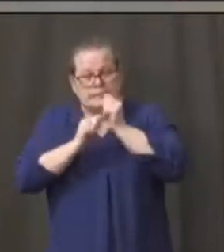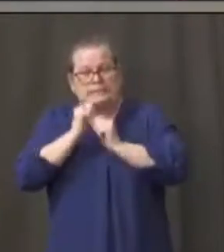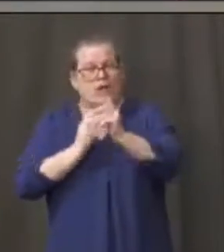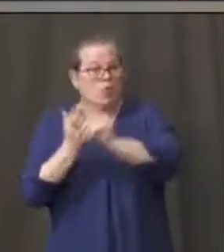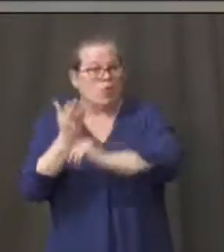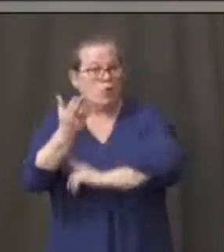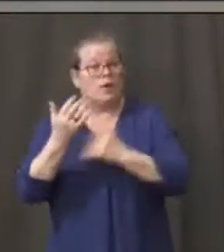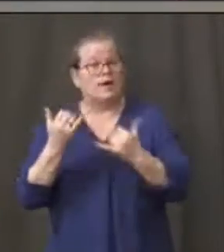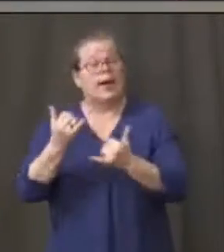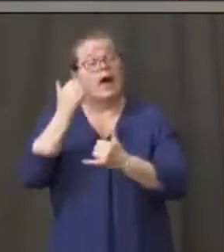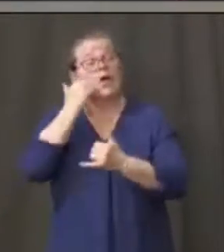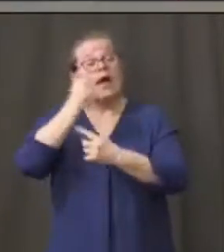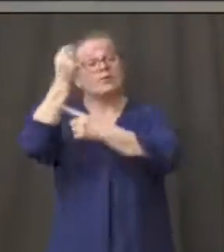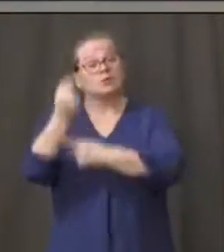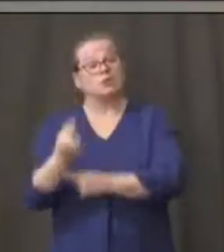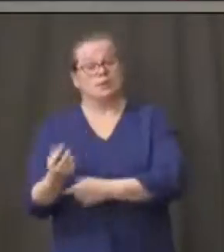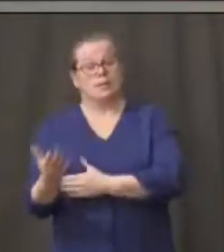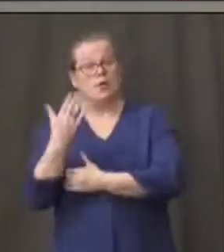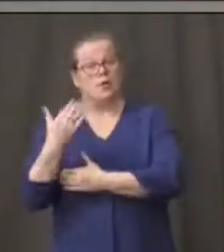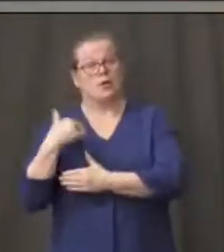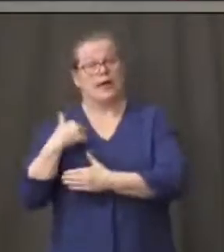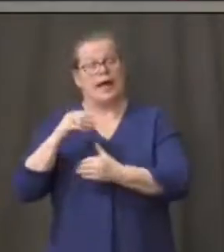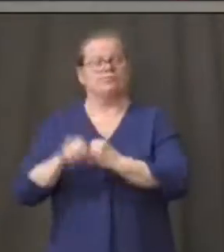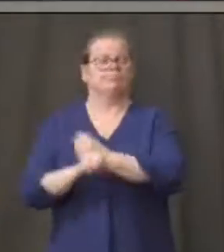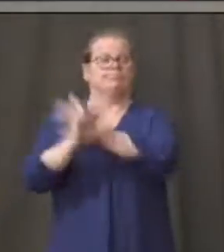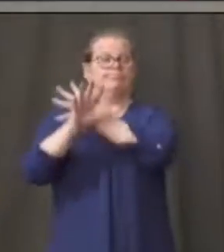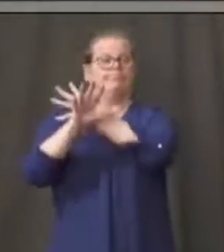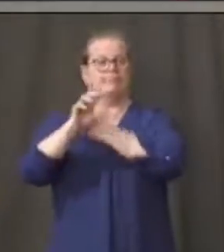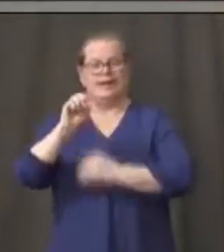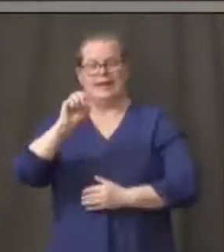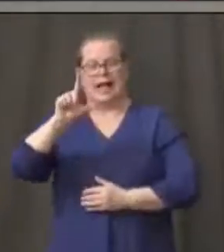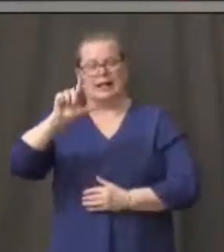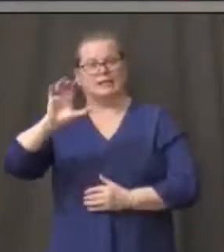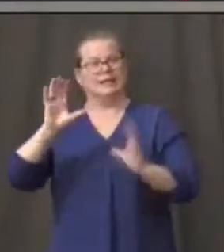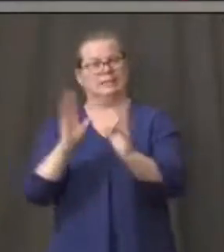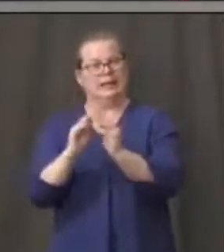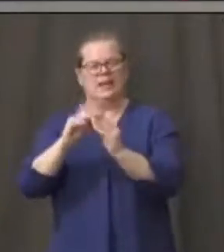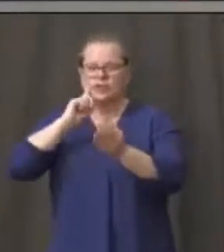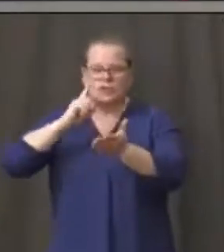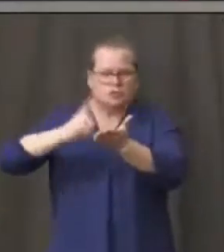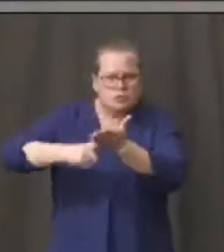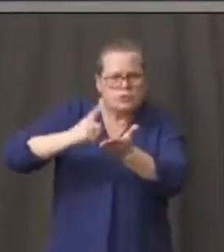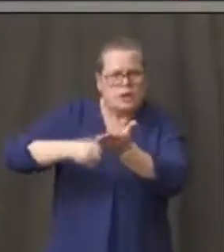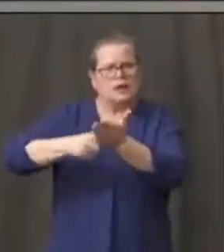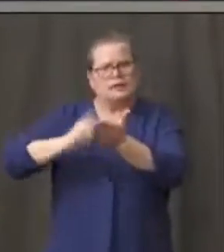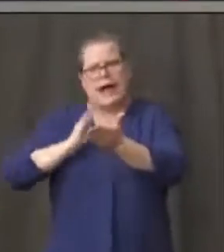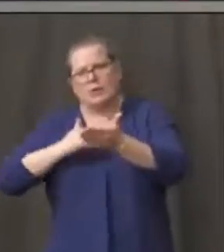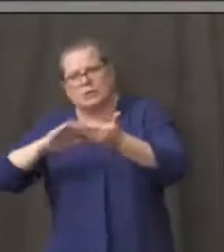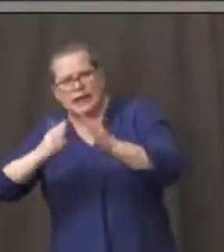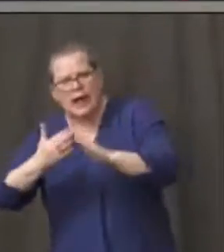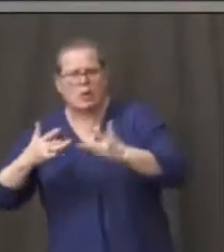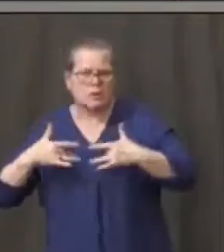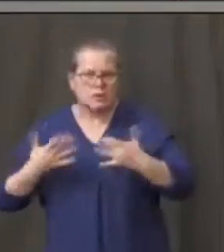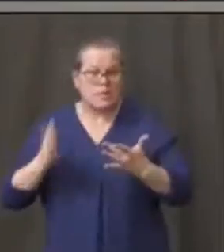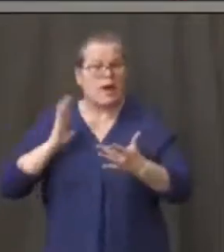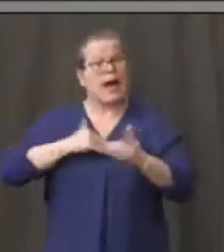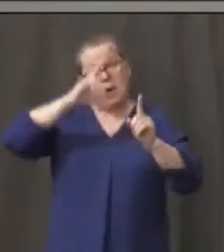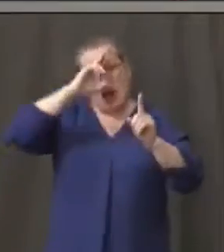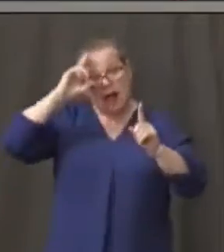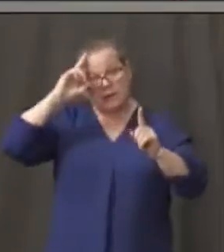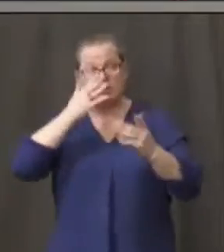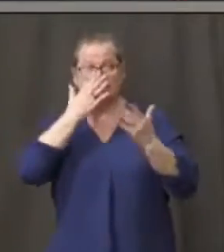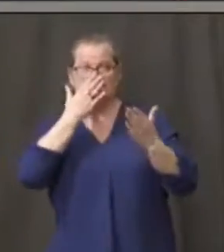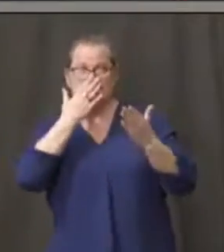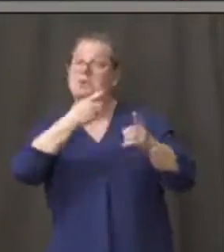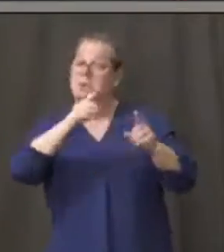every Tuesday morning, just going through all the things where we are. Thankfully, our hospital is doing relatively well.